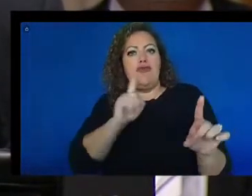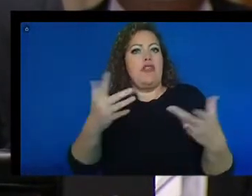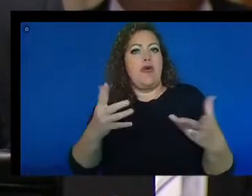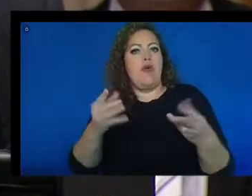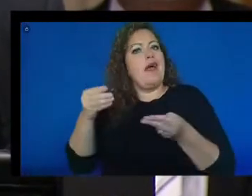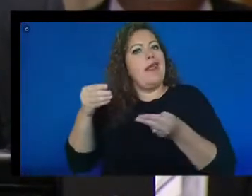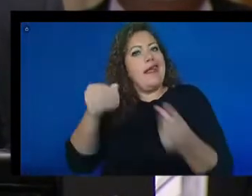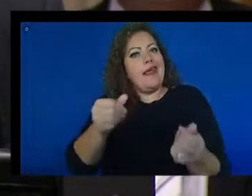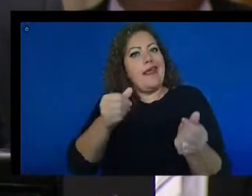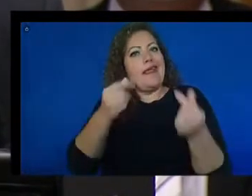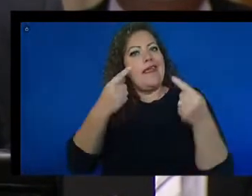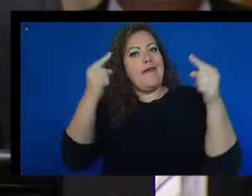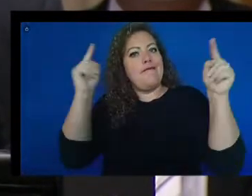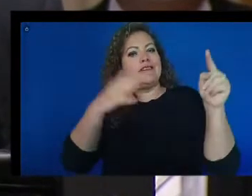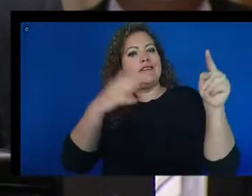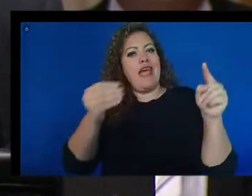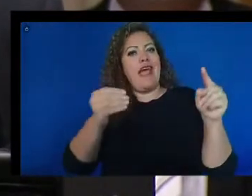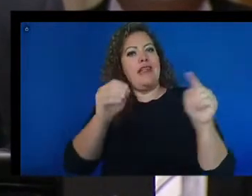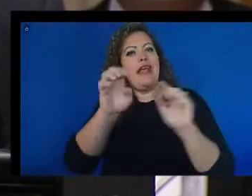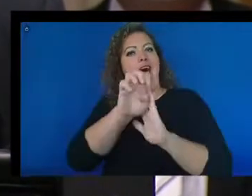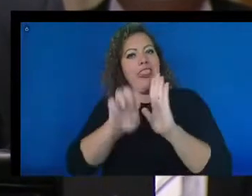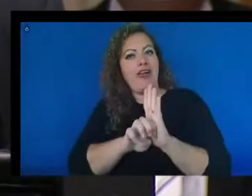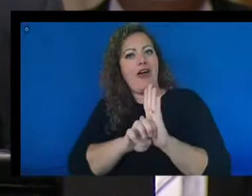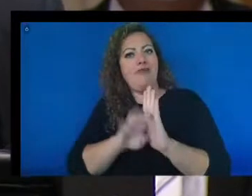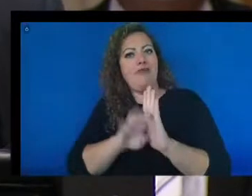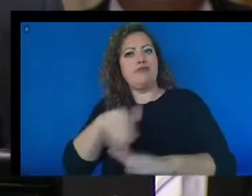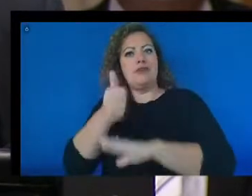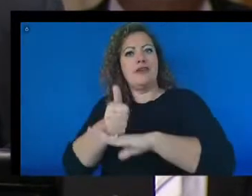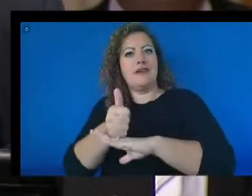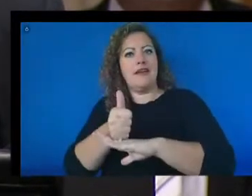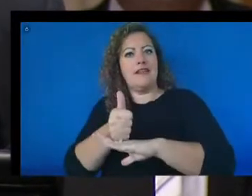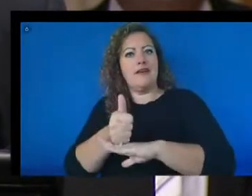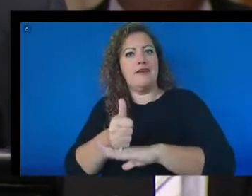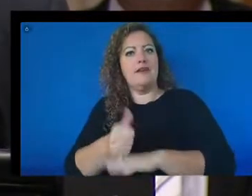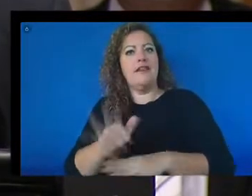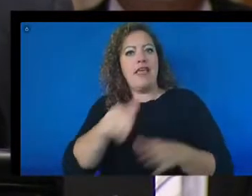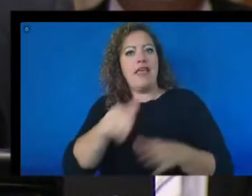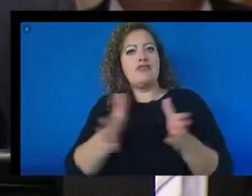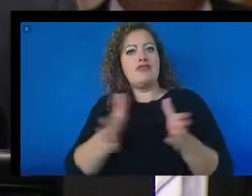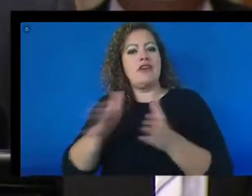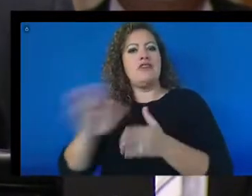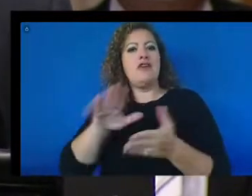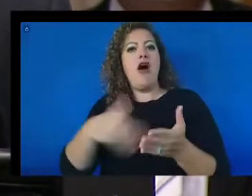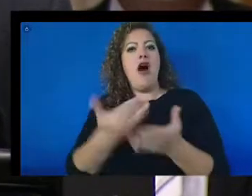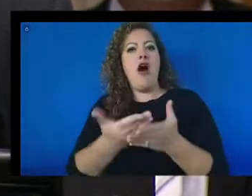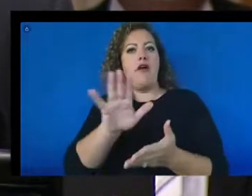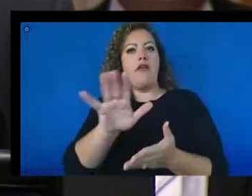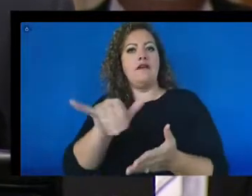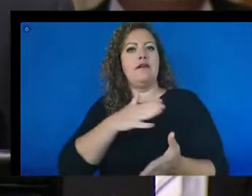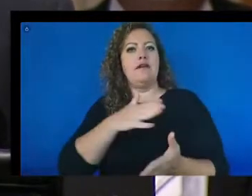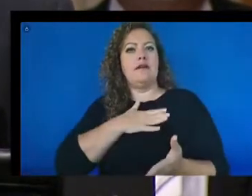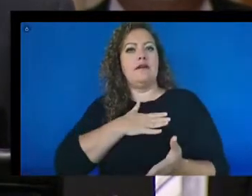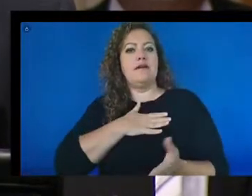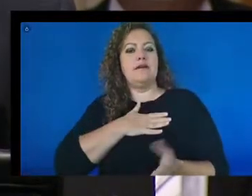ethical implementation of these strategies. And then that way, all the money we're spending on DOJ complaints and the